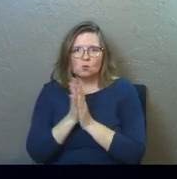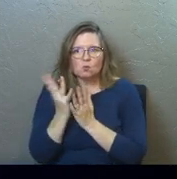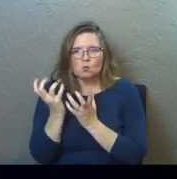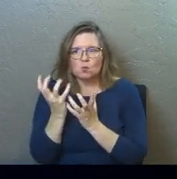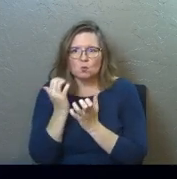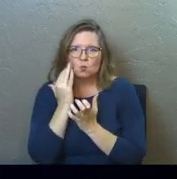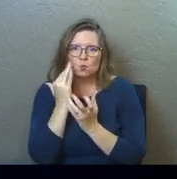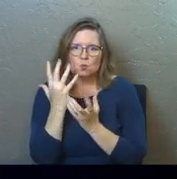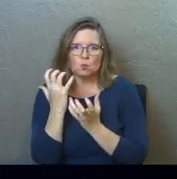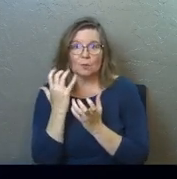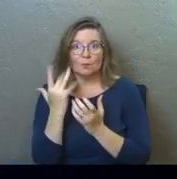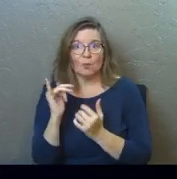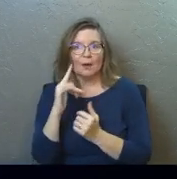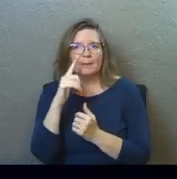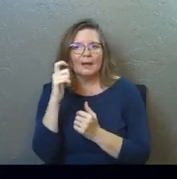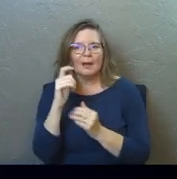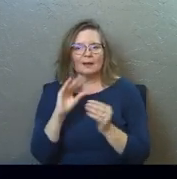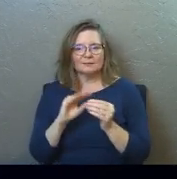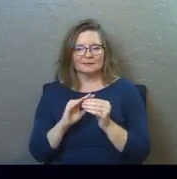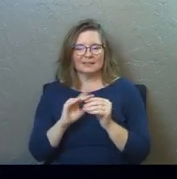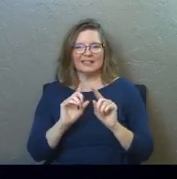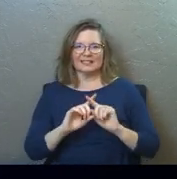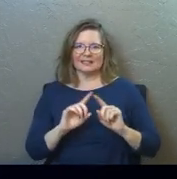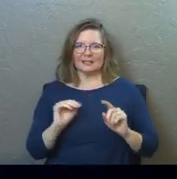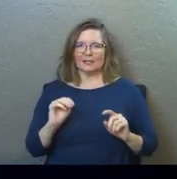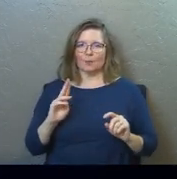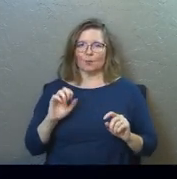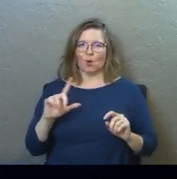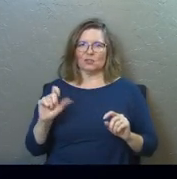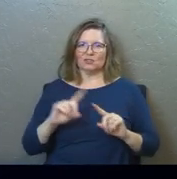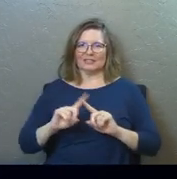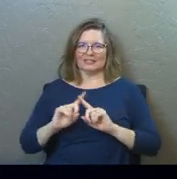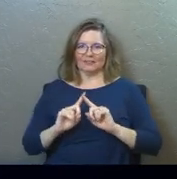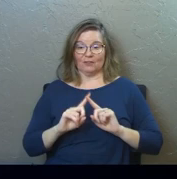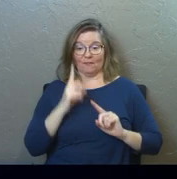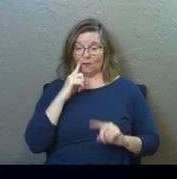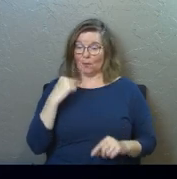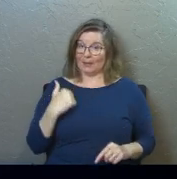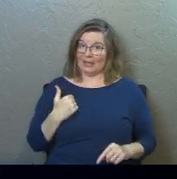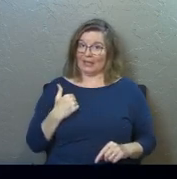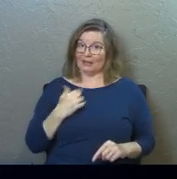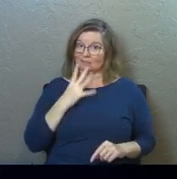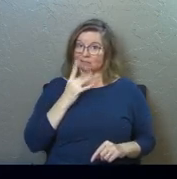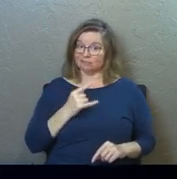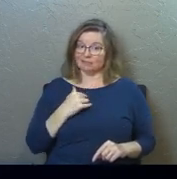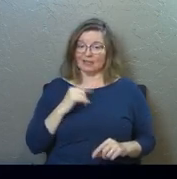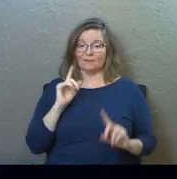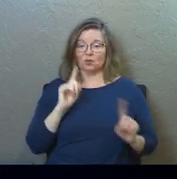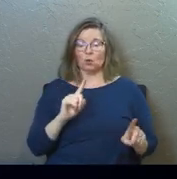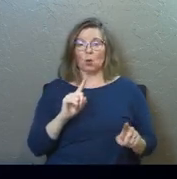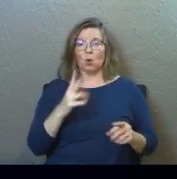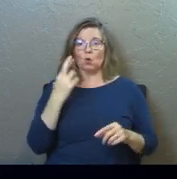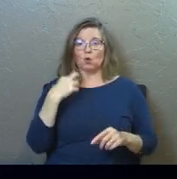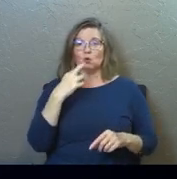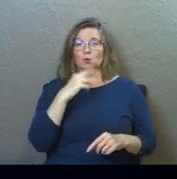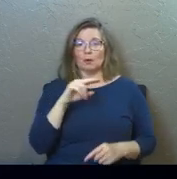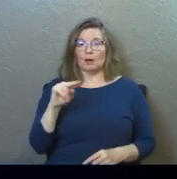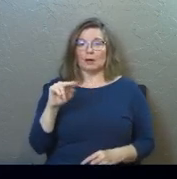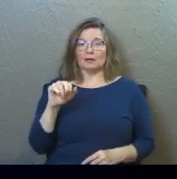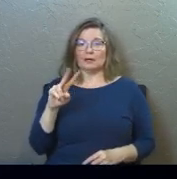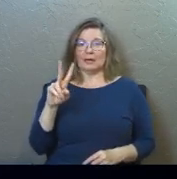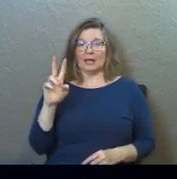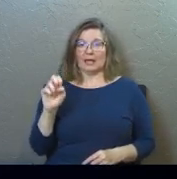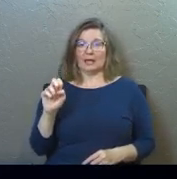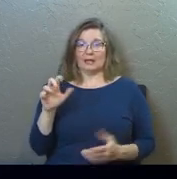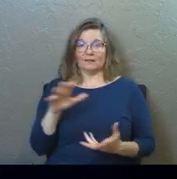down, why, because morsels are different for all of you, for me, you go to native smoke in Elgin,